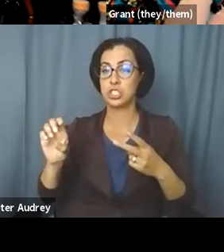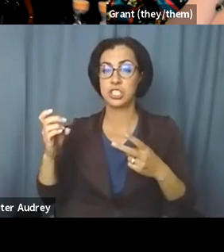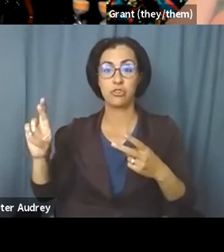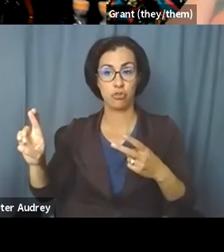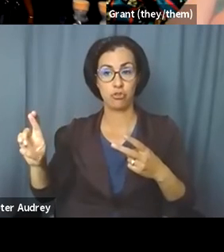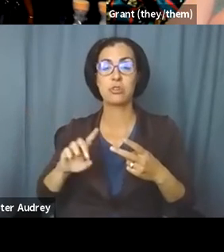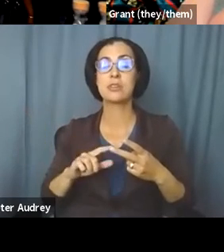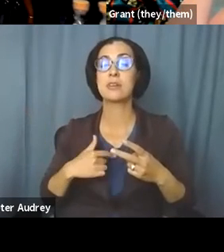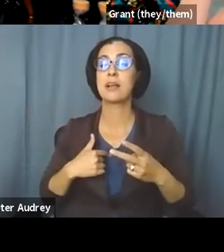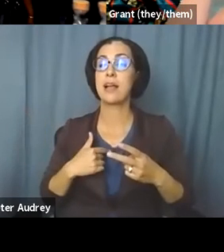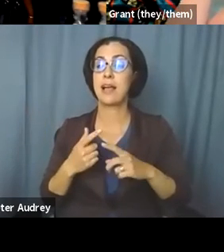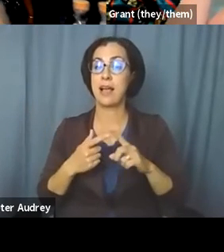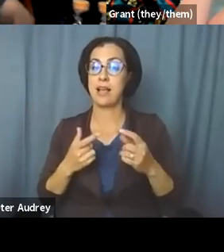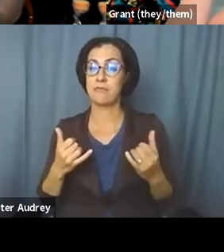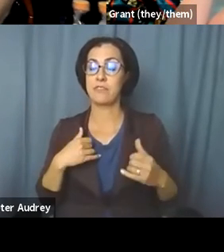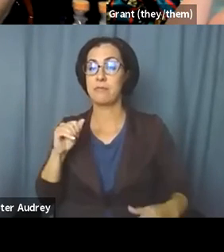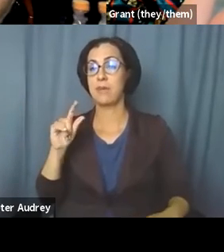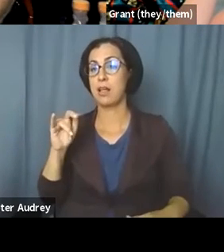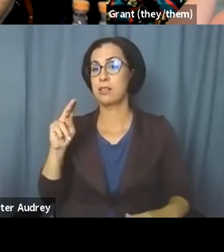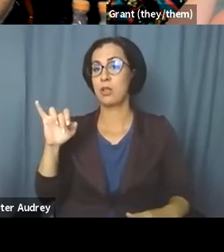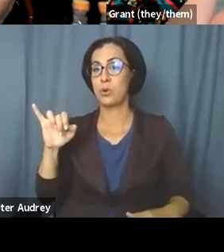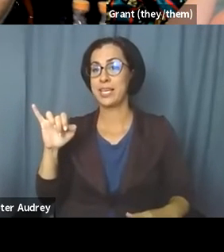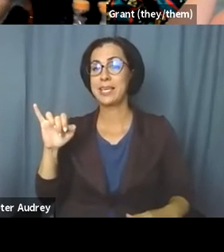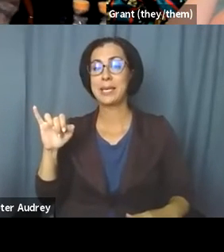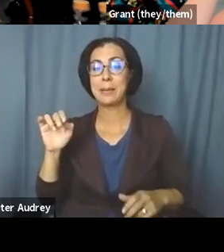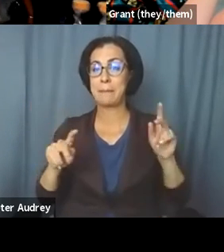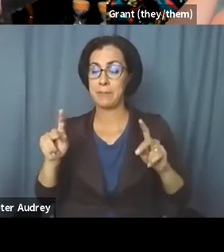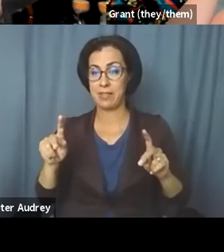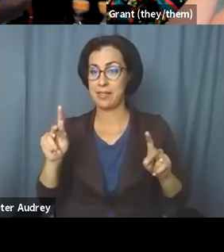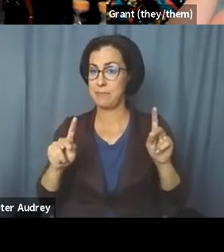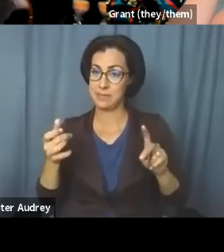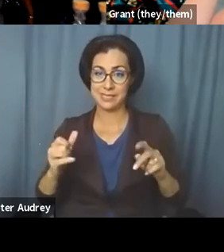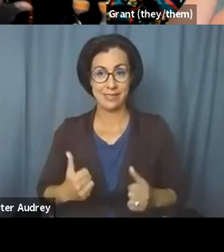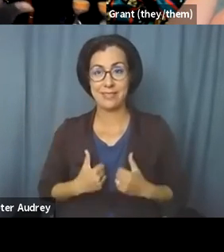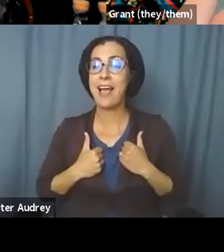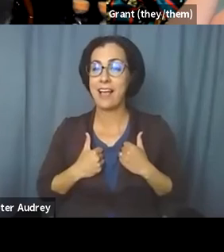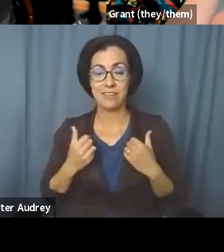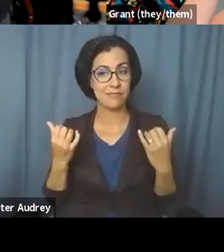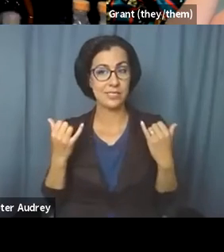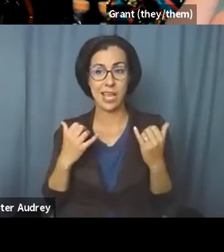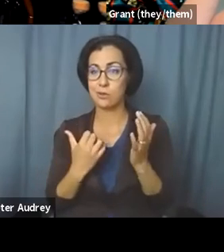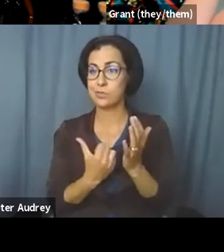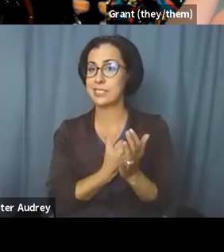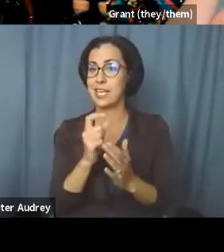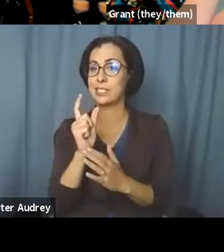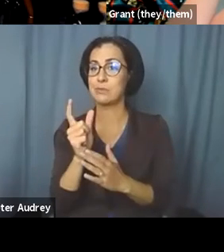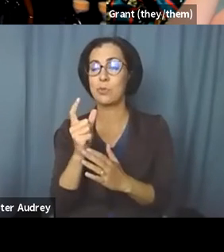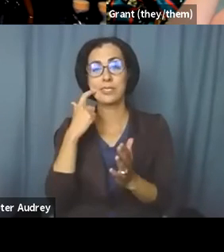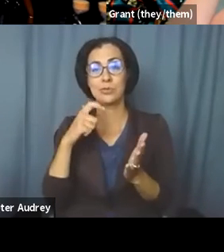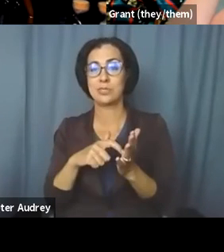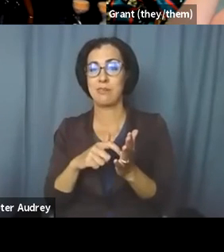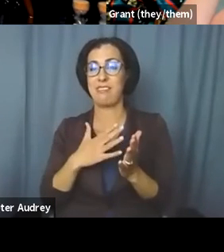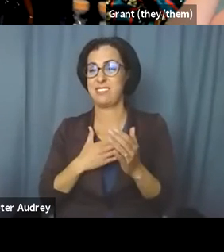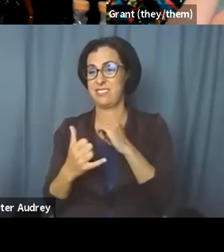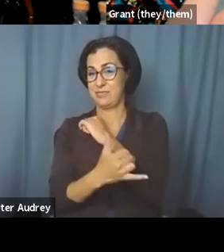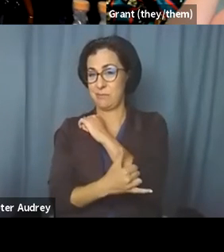speaking to you from the land of the Ohlone people. The people are still alive. I also now always take this as a moment to acknowledge that I live in a country